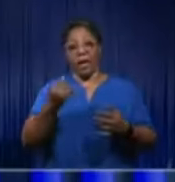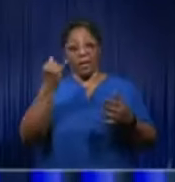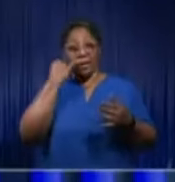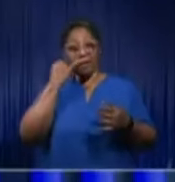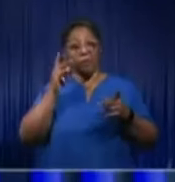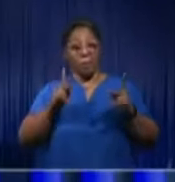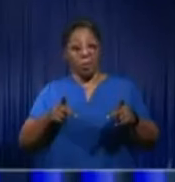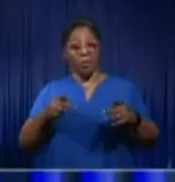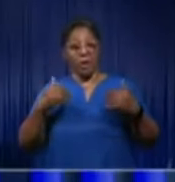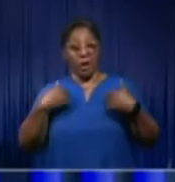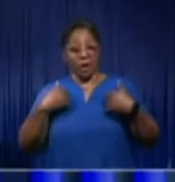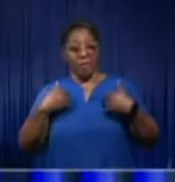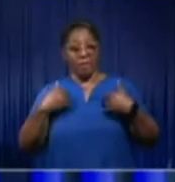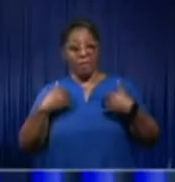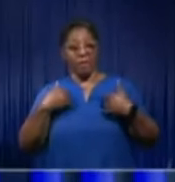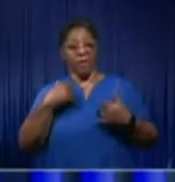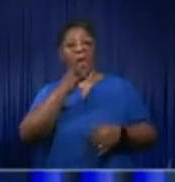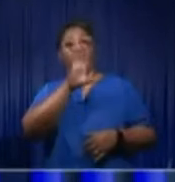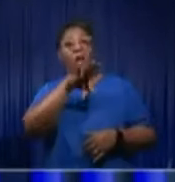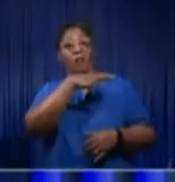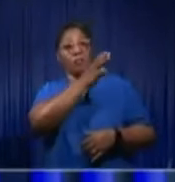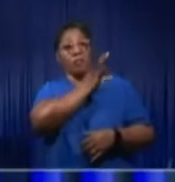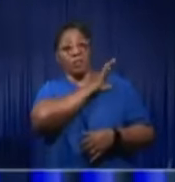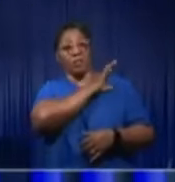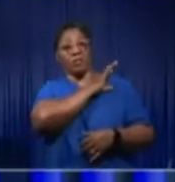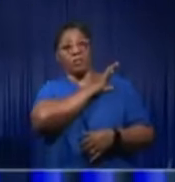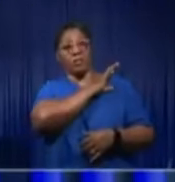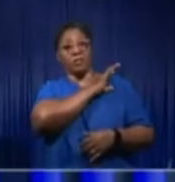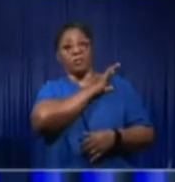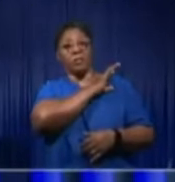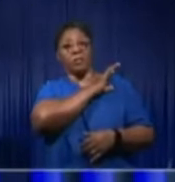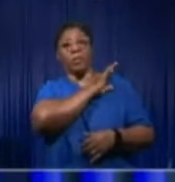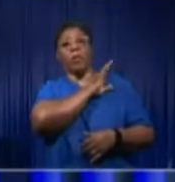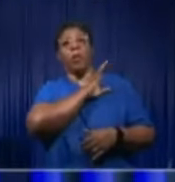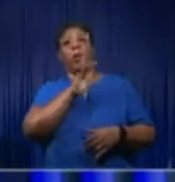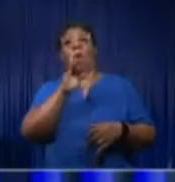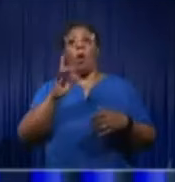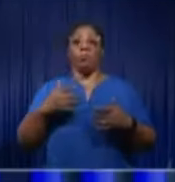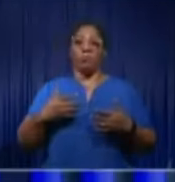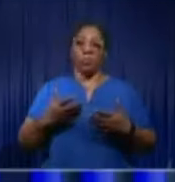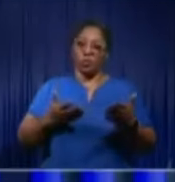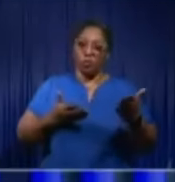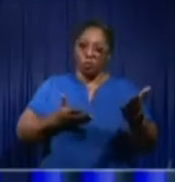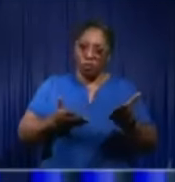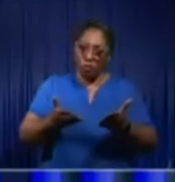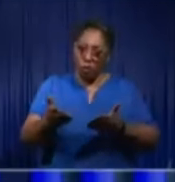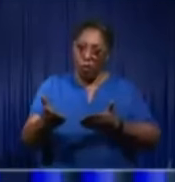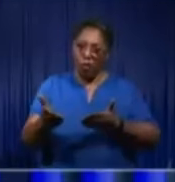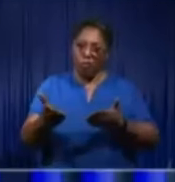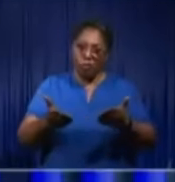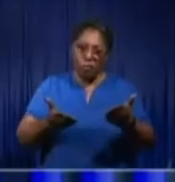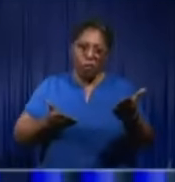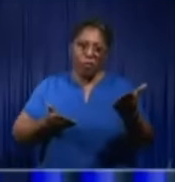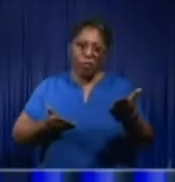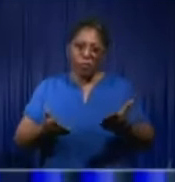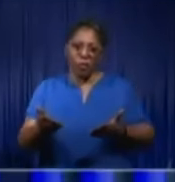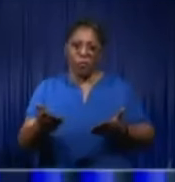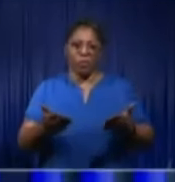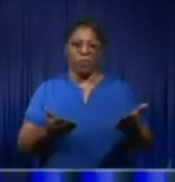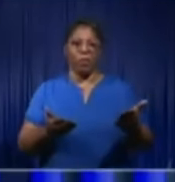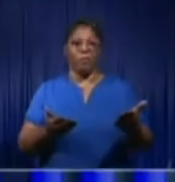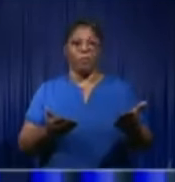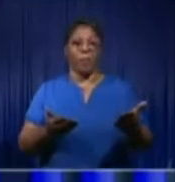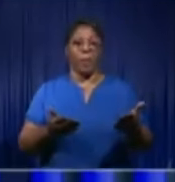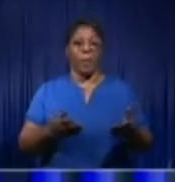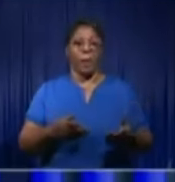go out to do service. Service beyond what was said by Eve, my friend. Put